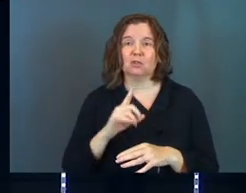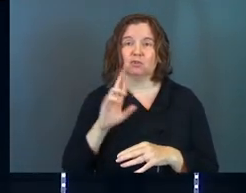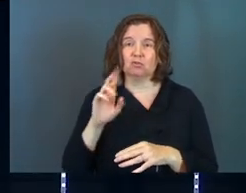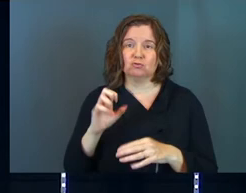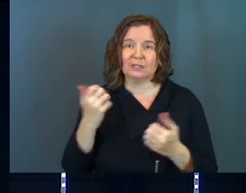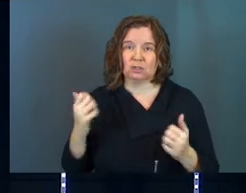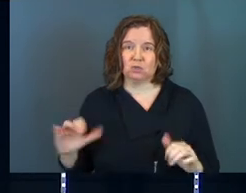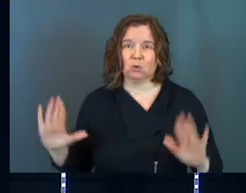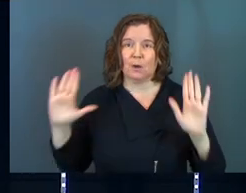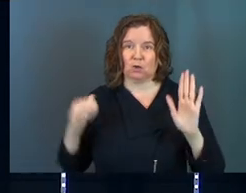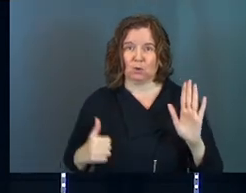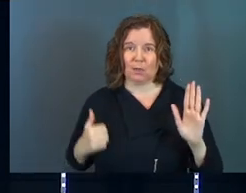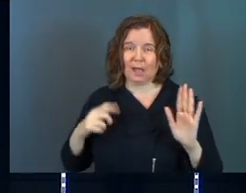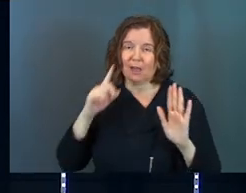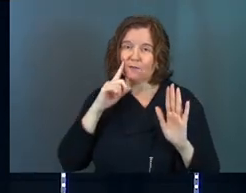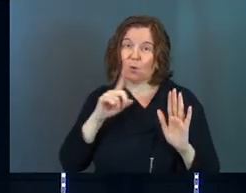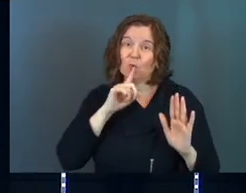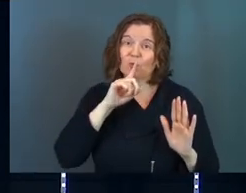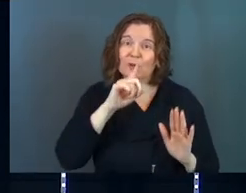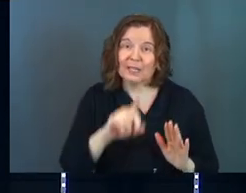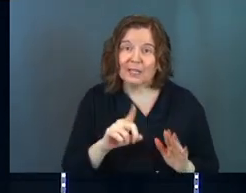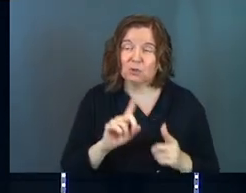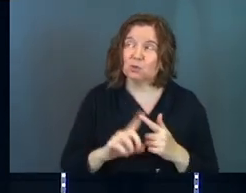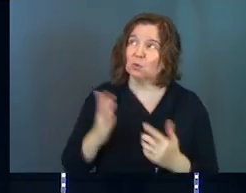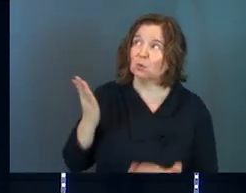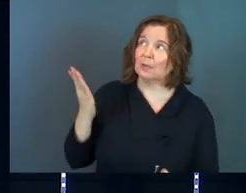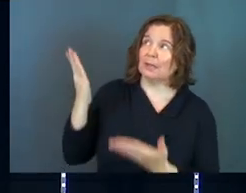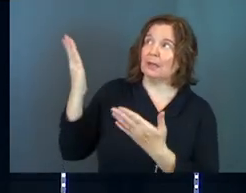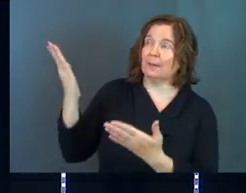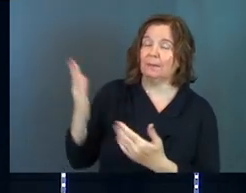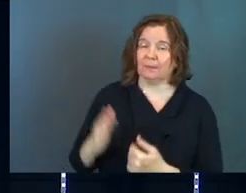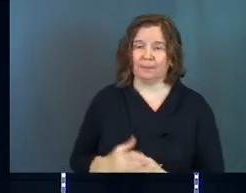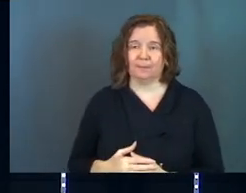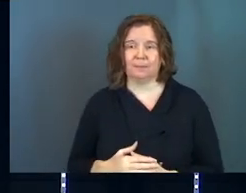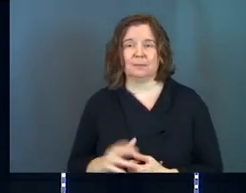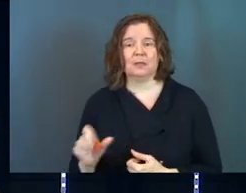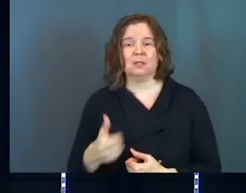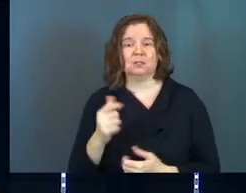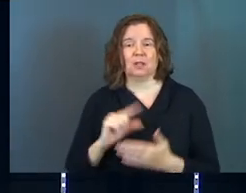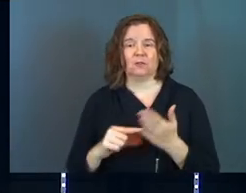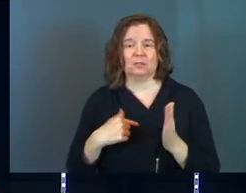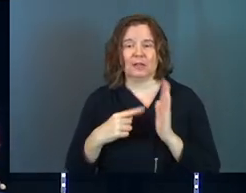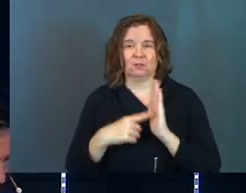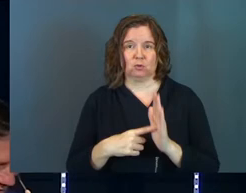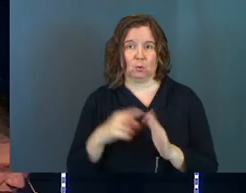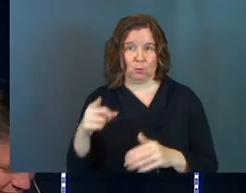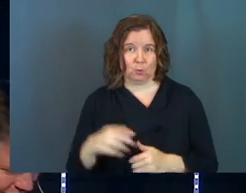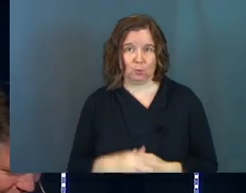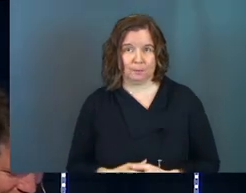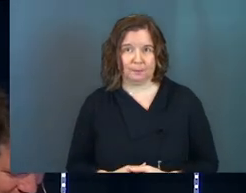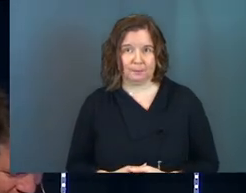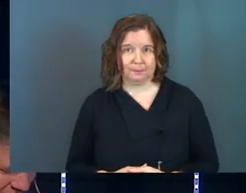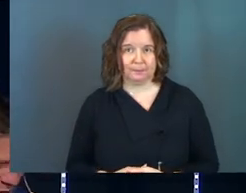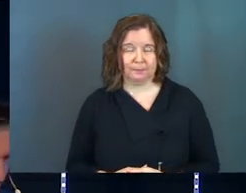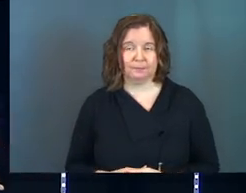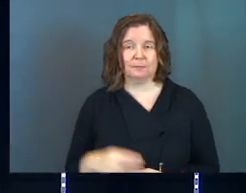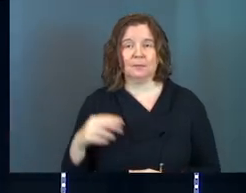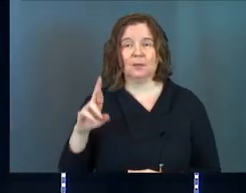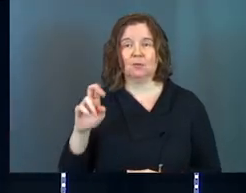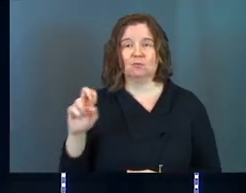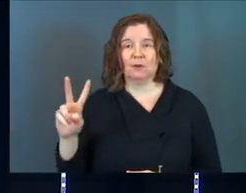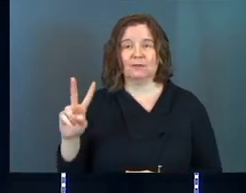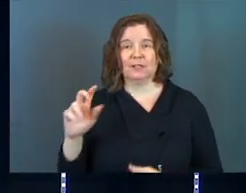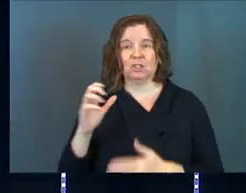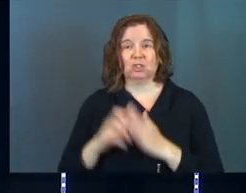re-surrender your life for real to him. There's another verse I've got to show you. This is